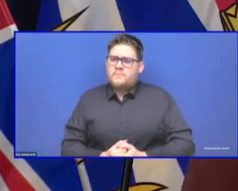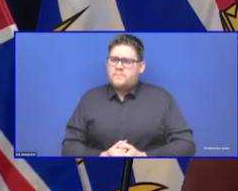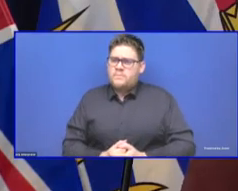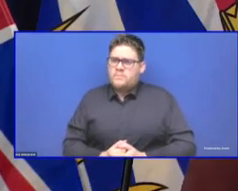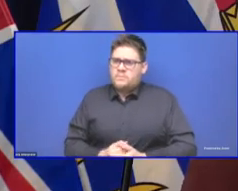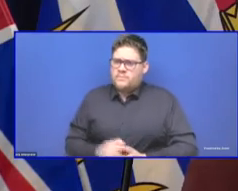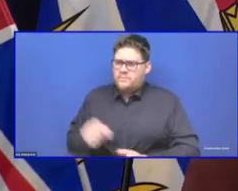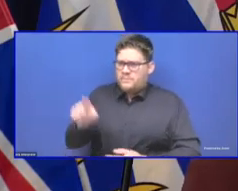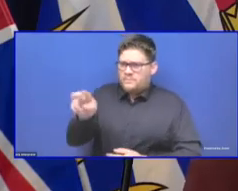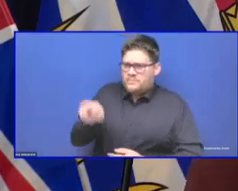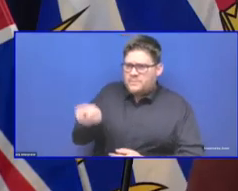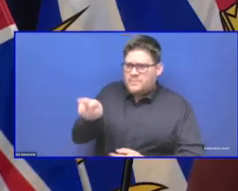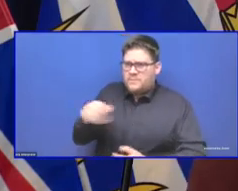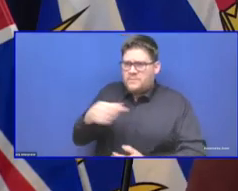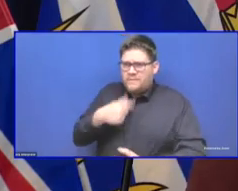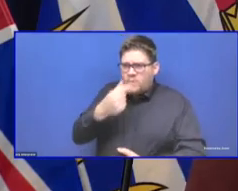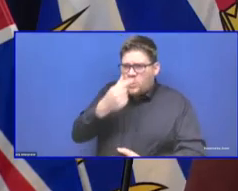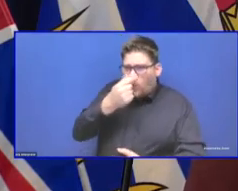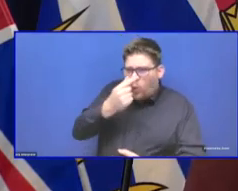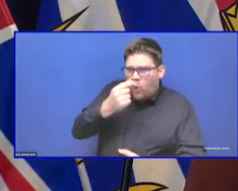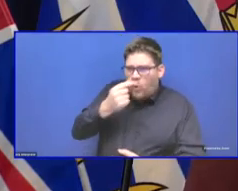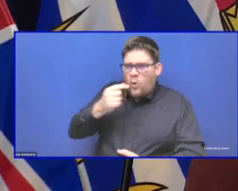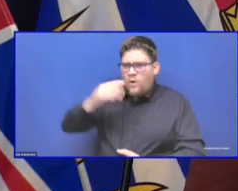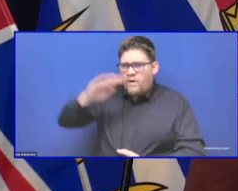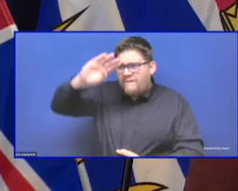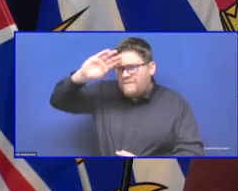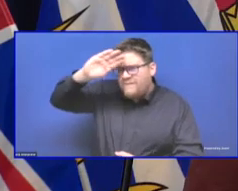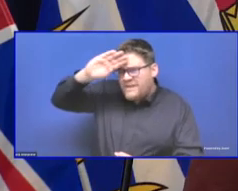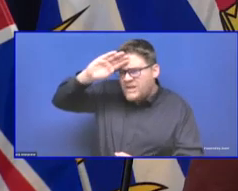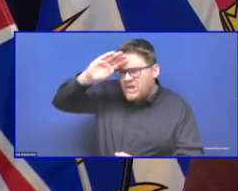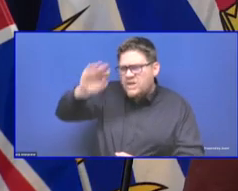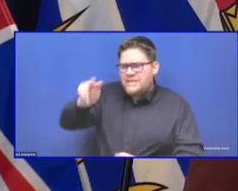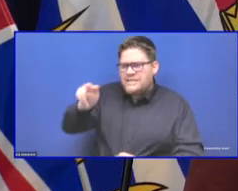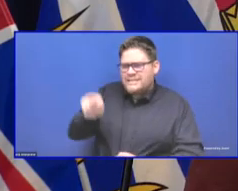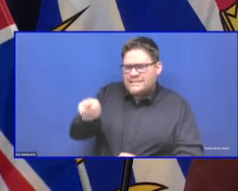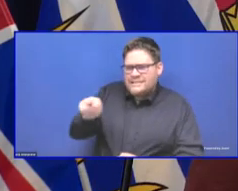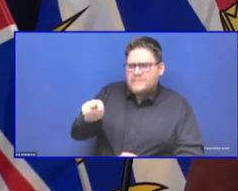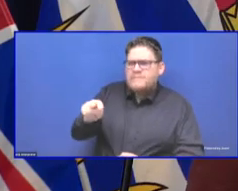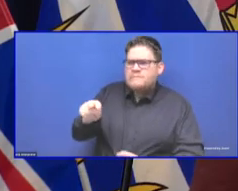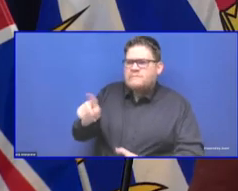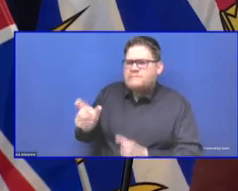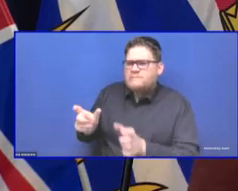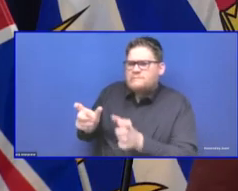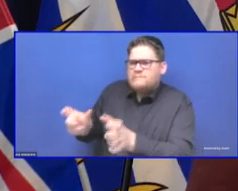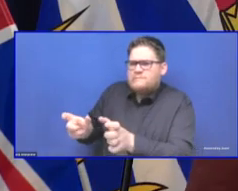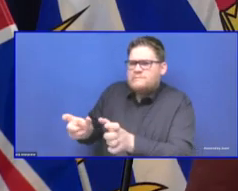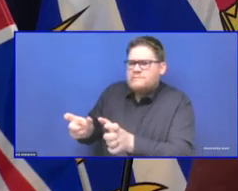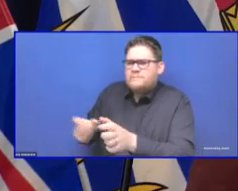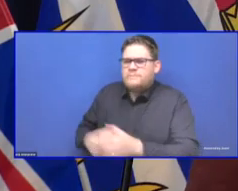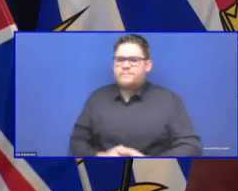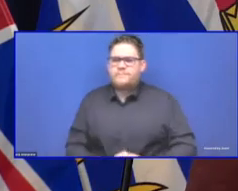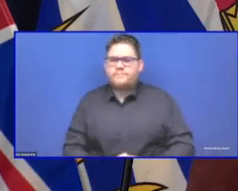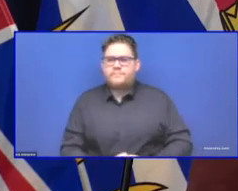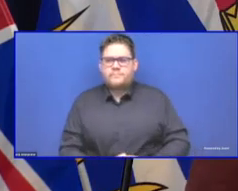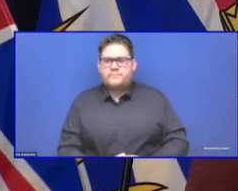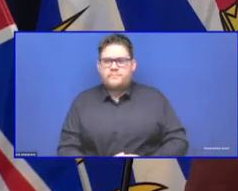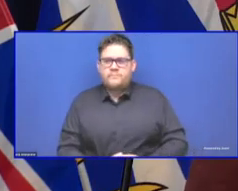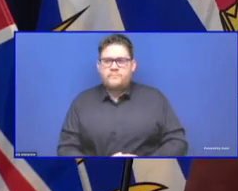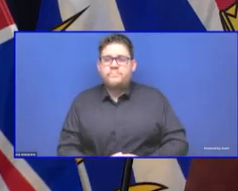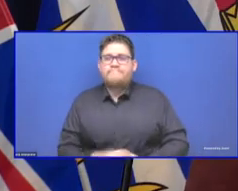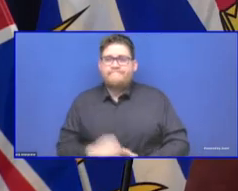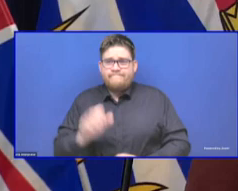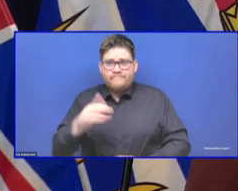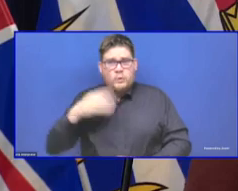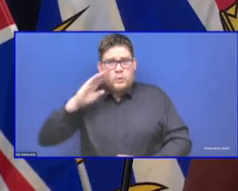happen. And even with fully vaccinated healthcare workers, we know that sometimes there's breakthrough and they may not get sick very